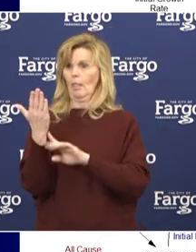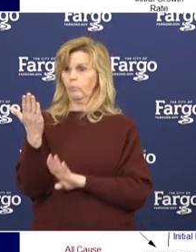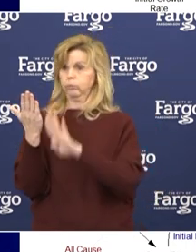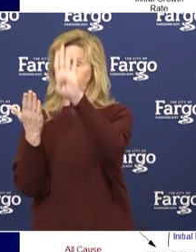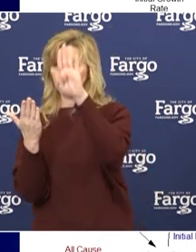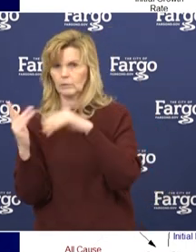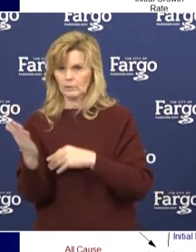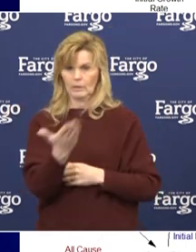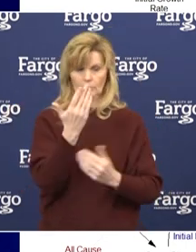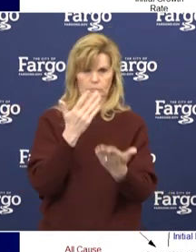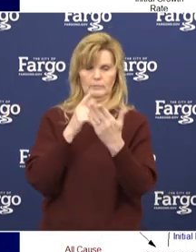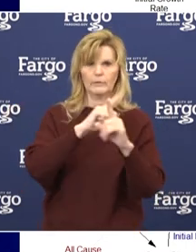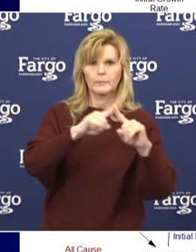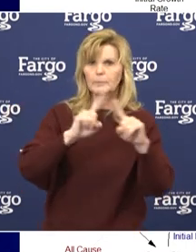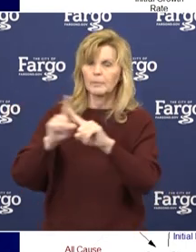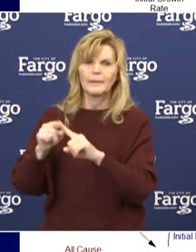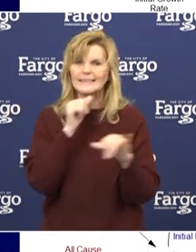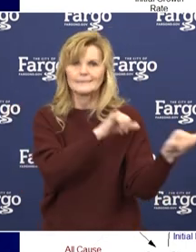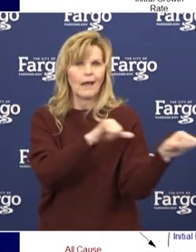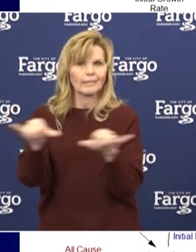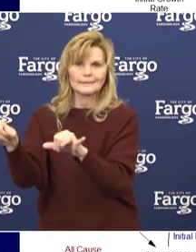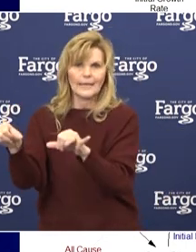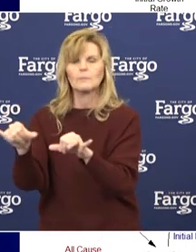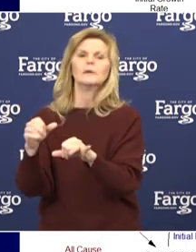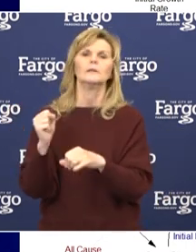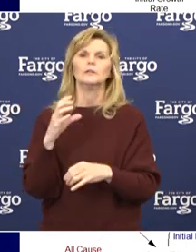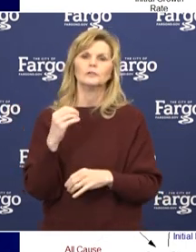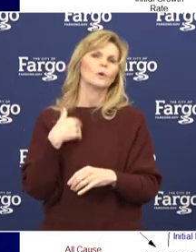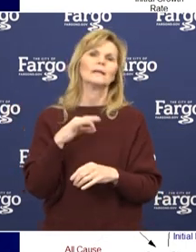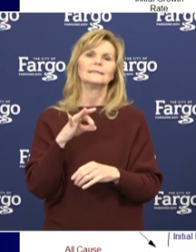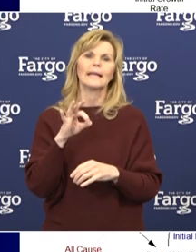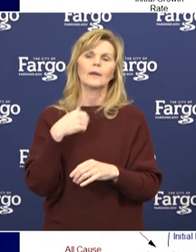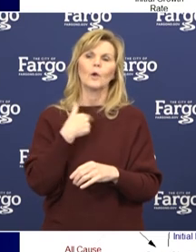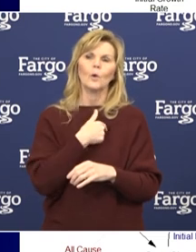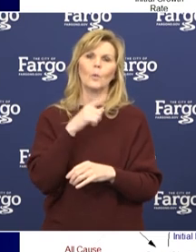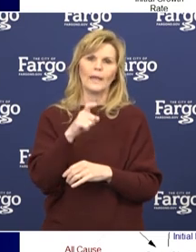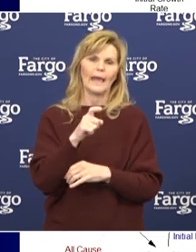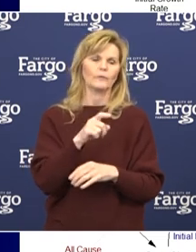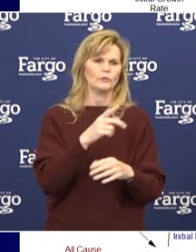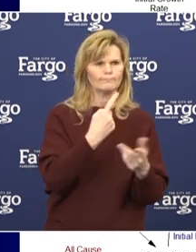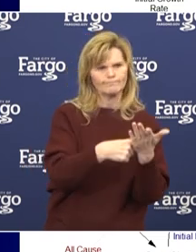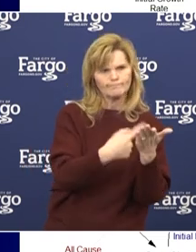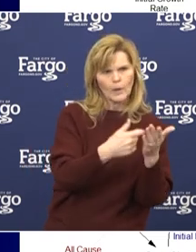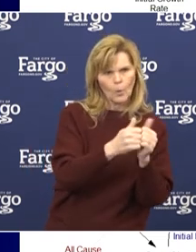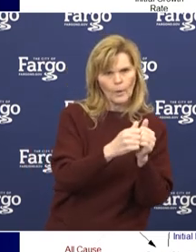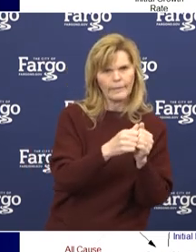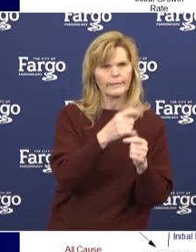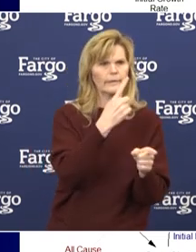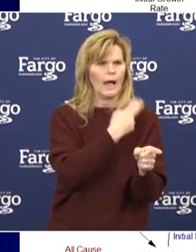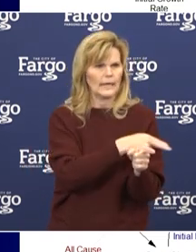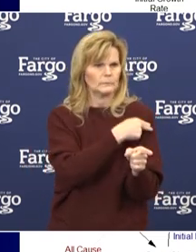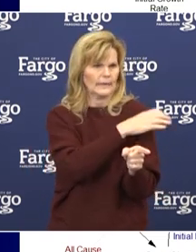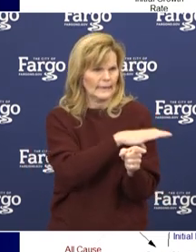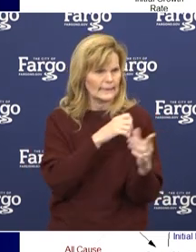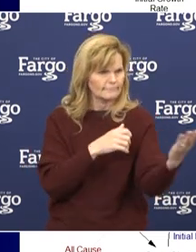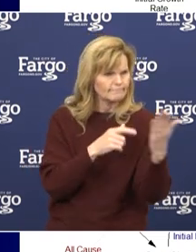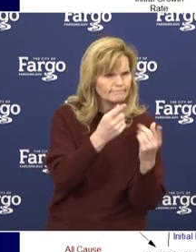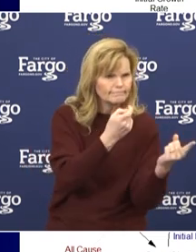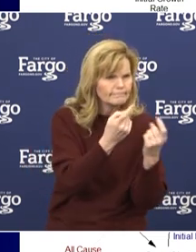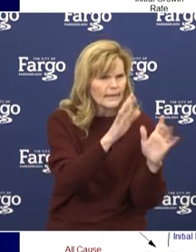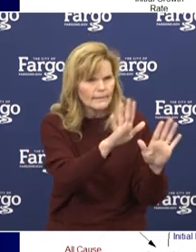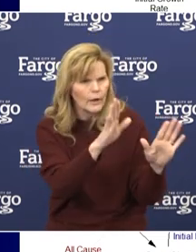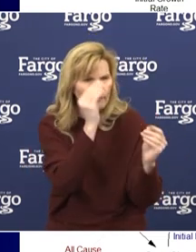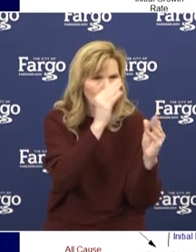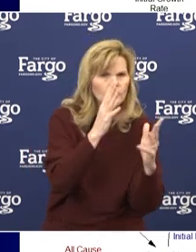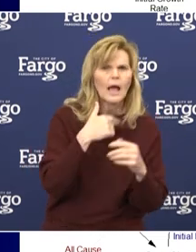necessarily the truth. So what has to happen is we have to take the advice of the institutions and help us out, figure this out. But I've